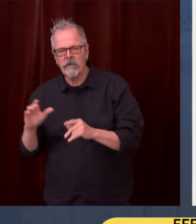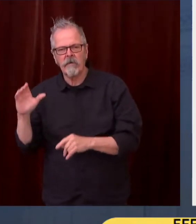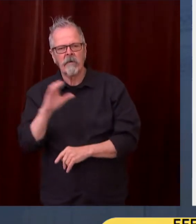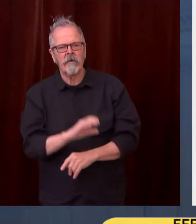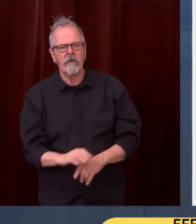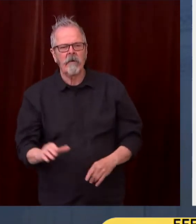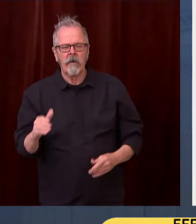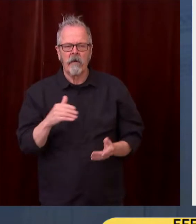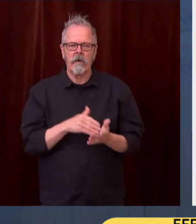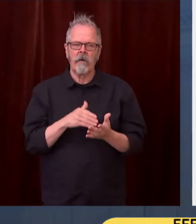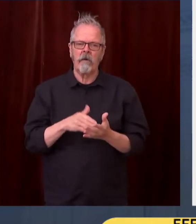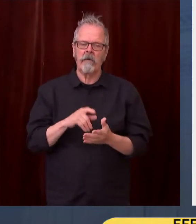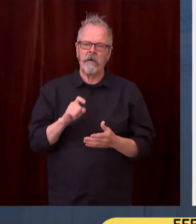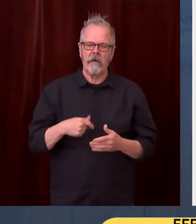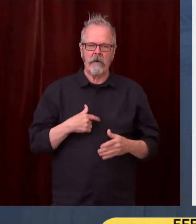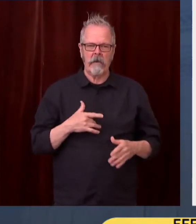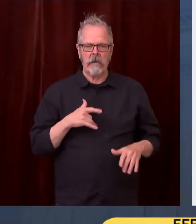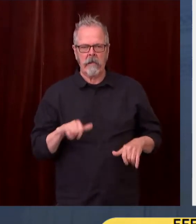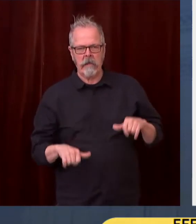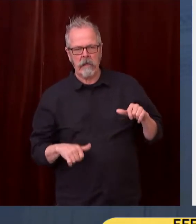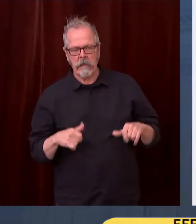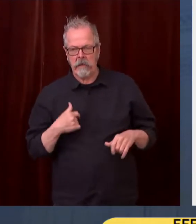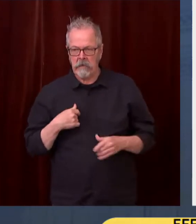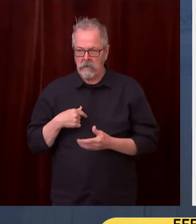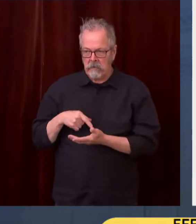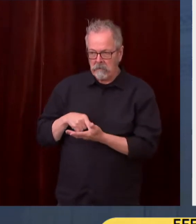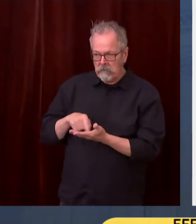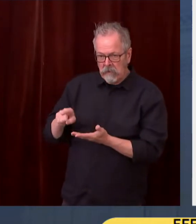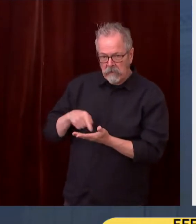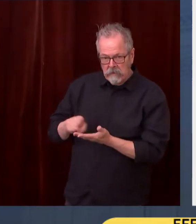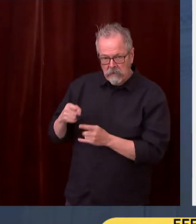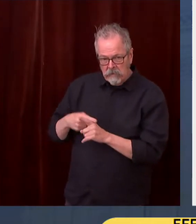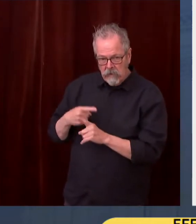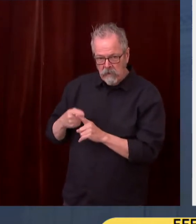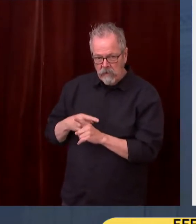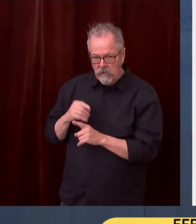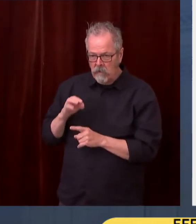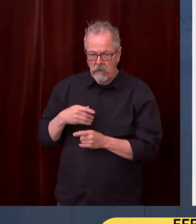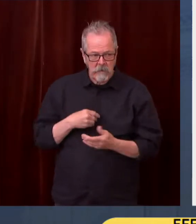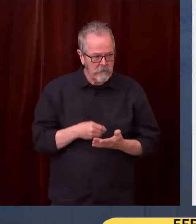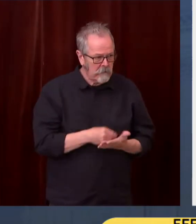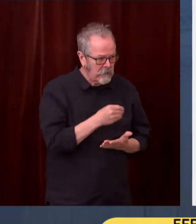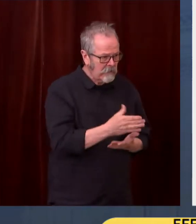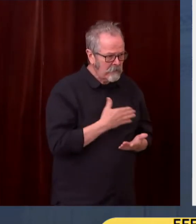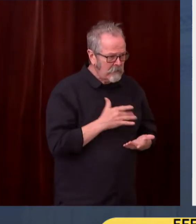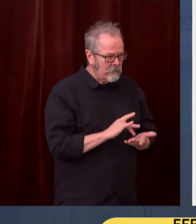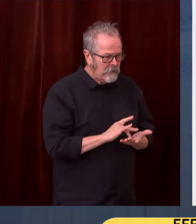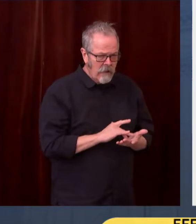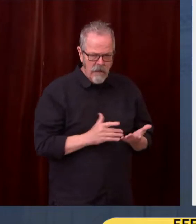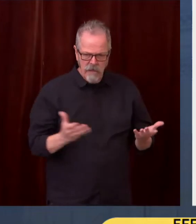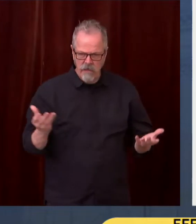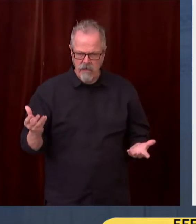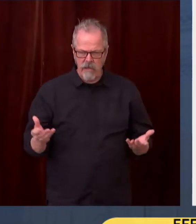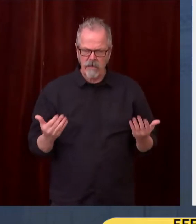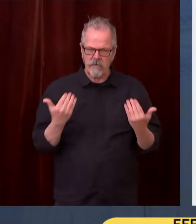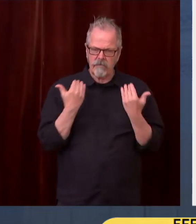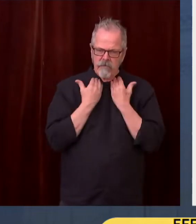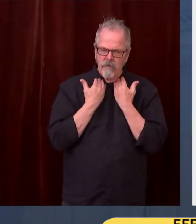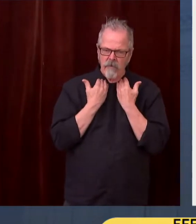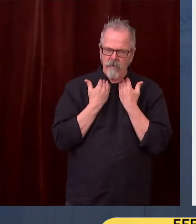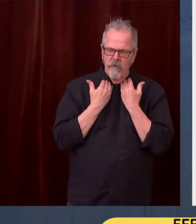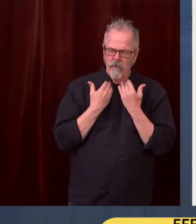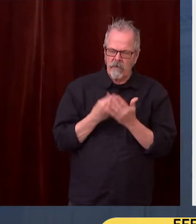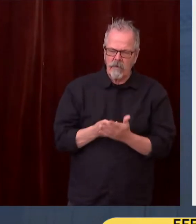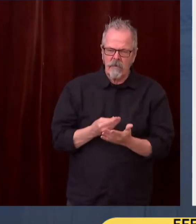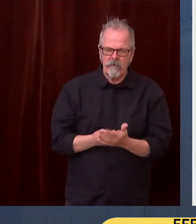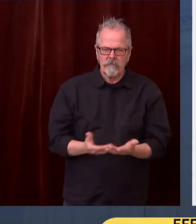And there are far too many school children with no place to sleep, let alone log into those Zoom classes. So